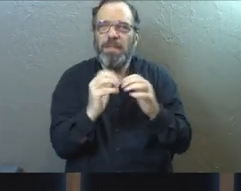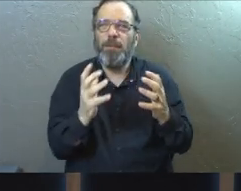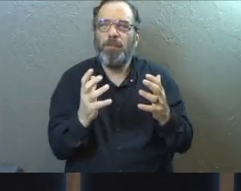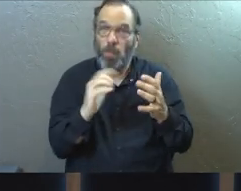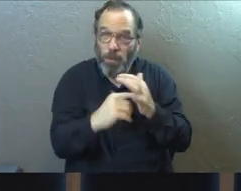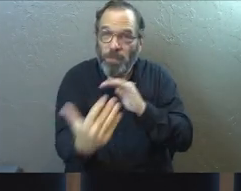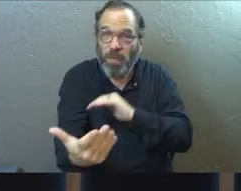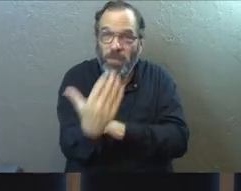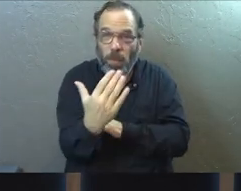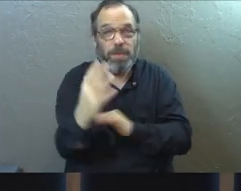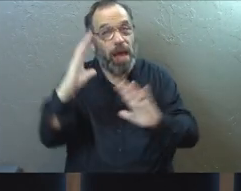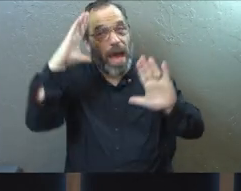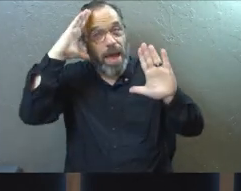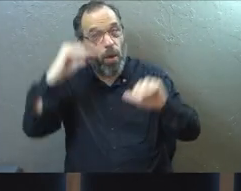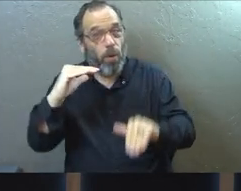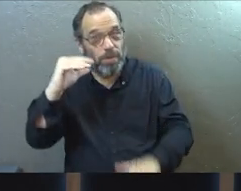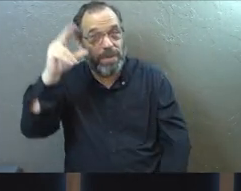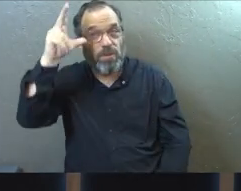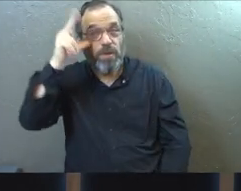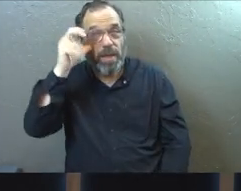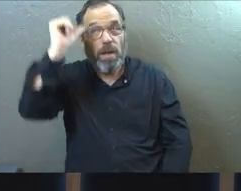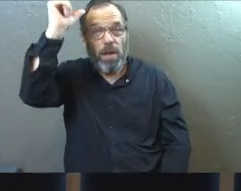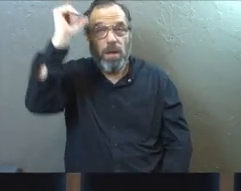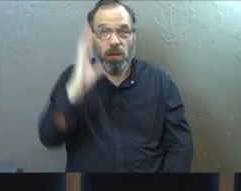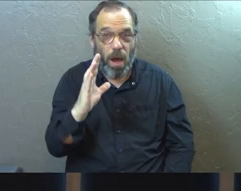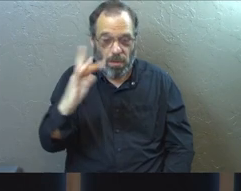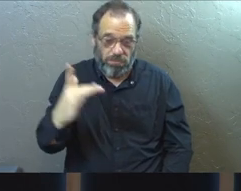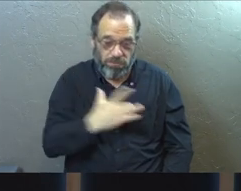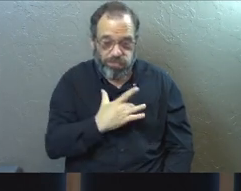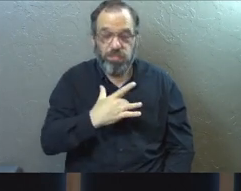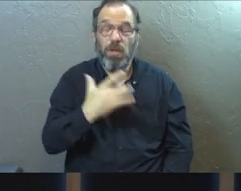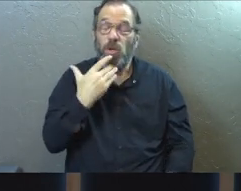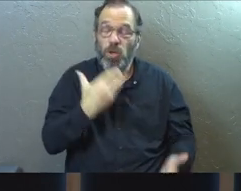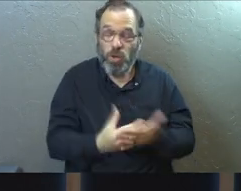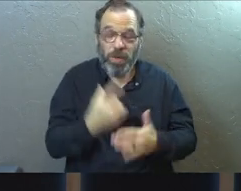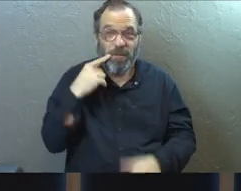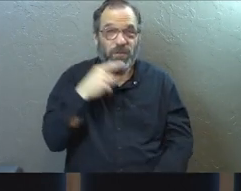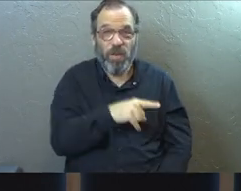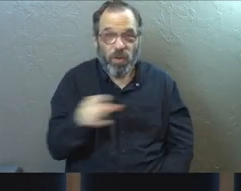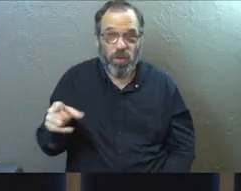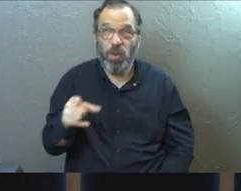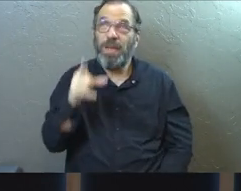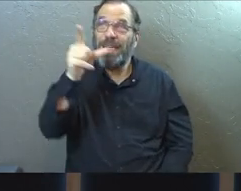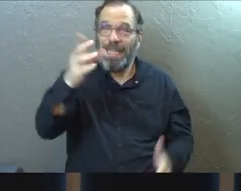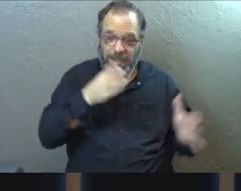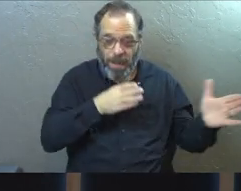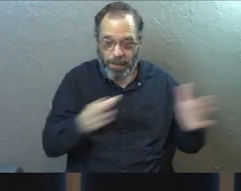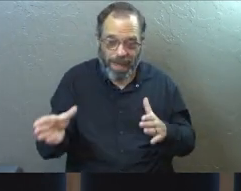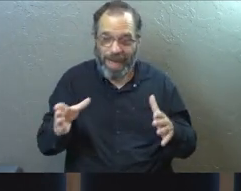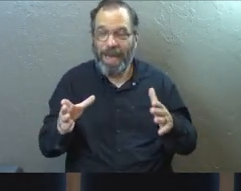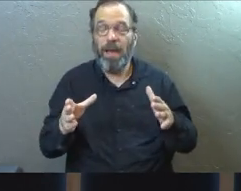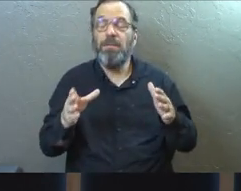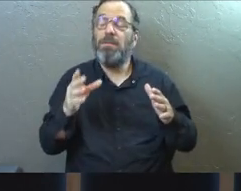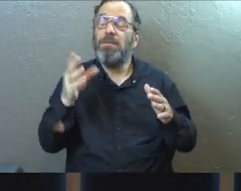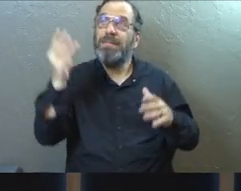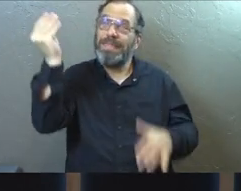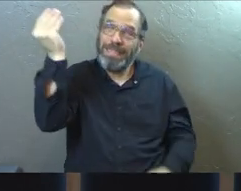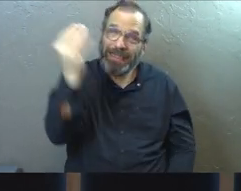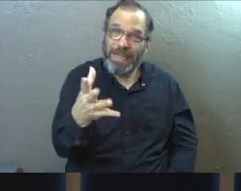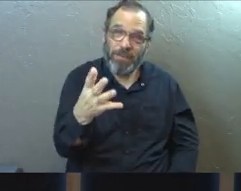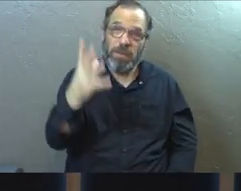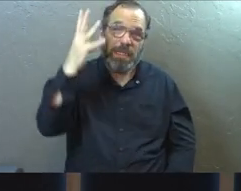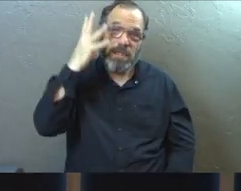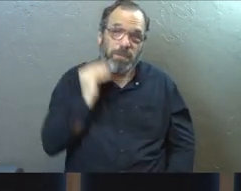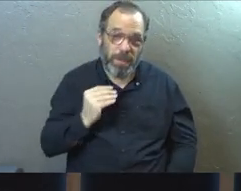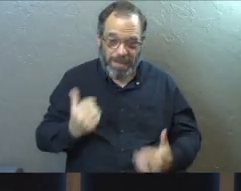morning, what I hope you hear is that God does have good things for us. God does have good designs. God does have a plan that he wants us to